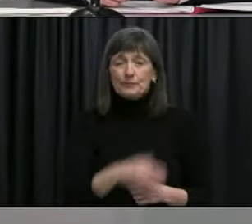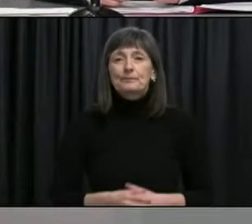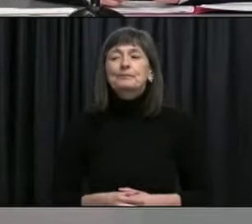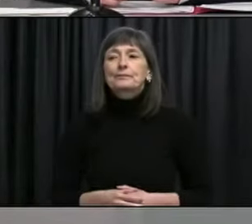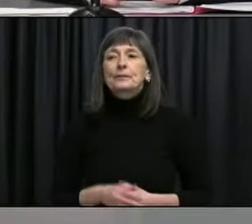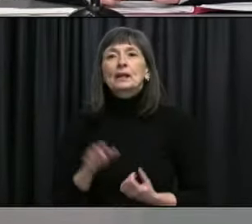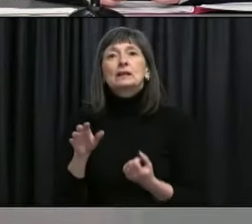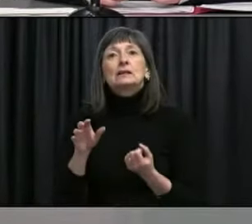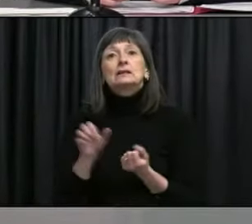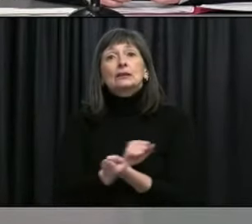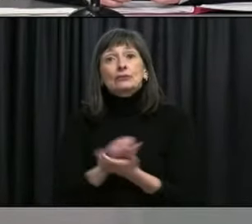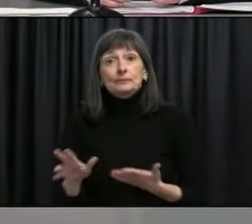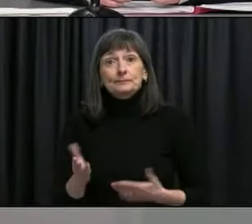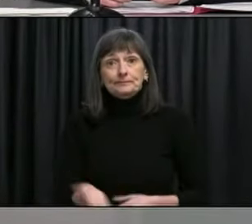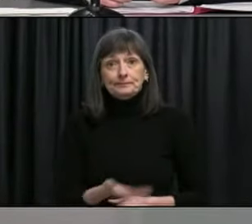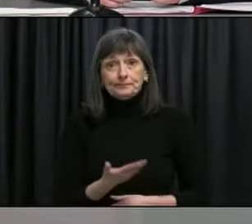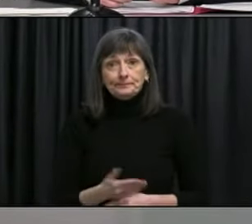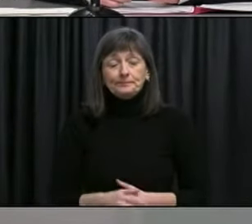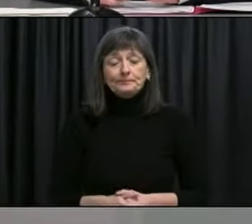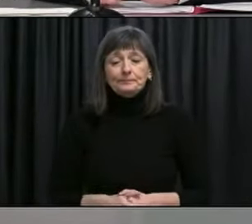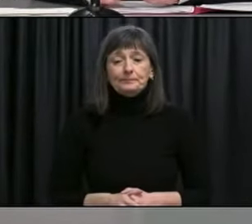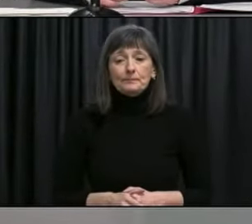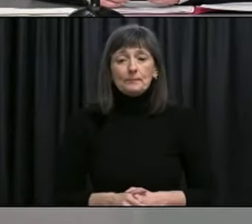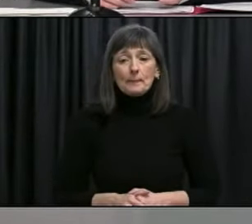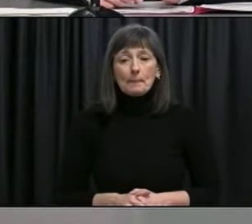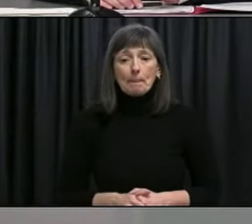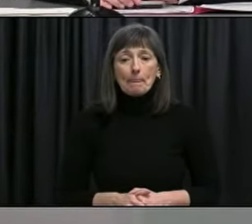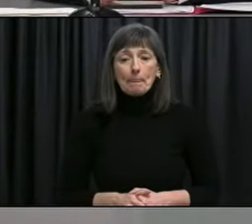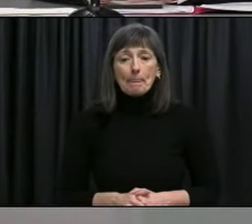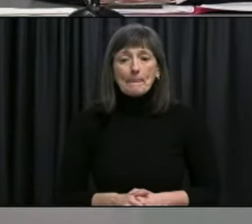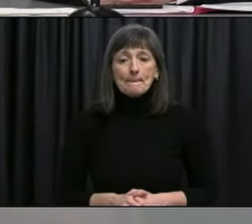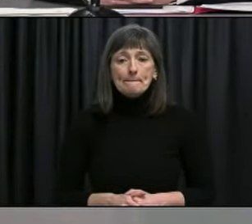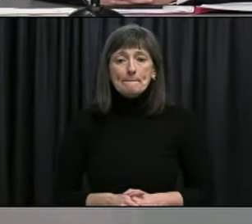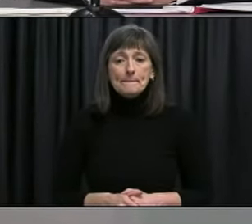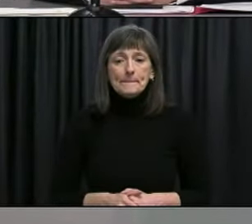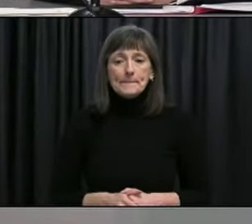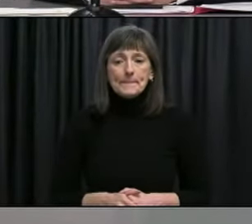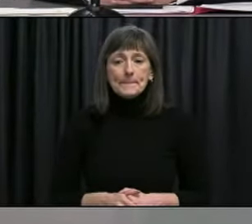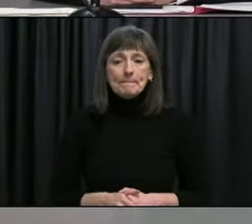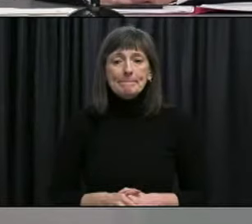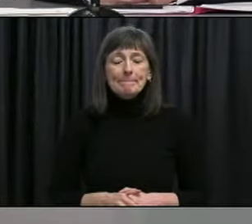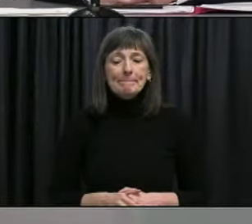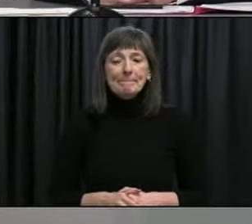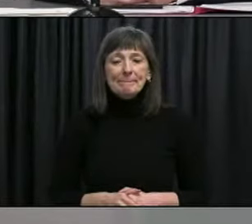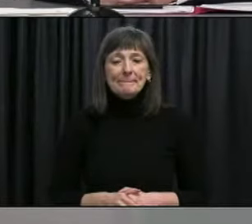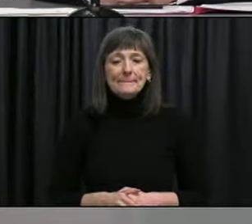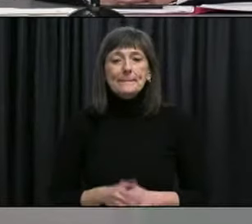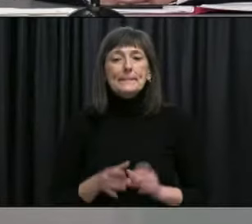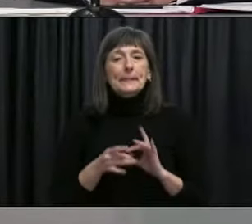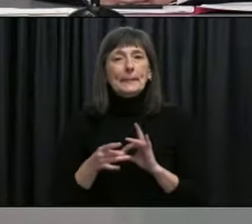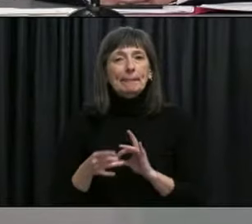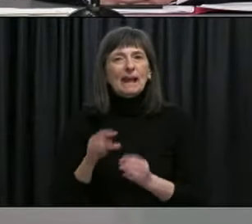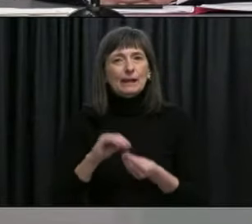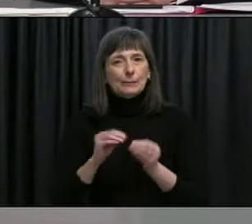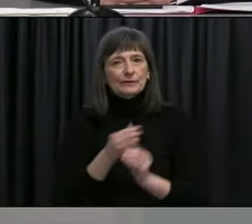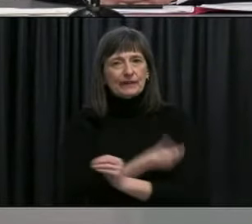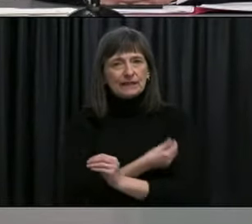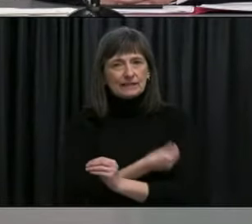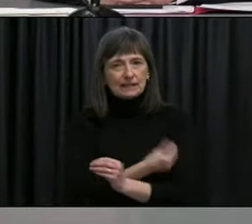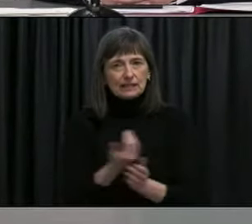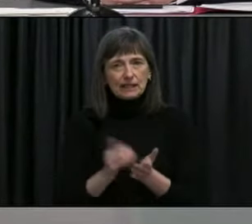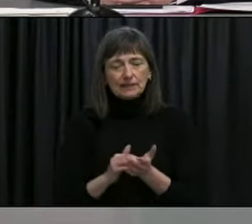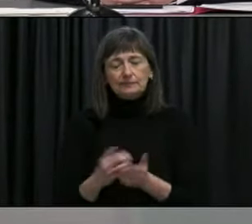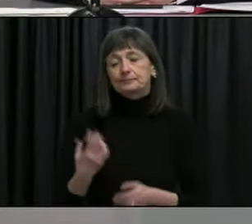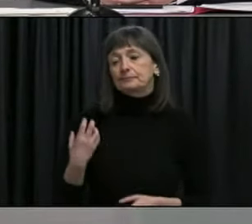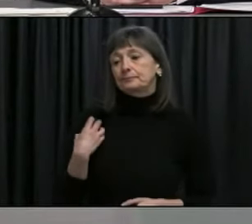telegram do you have a final question i do and i'd like to follow up on back vaccination numbers um i'm wondering dr